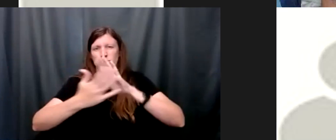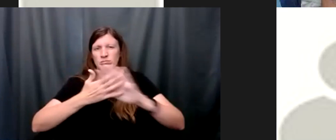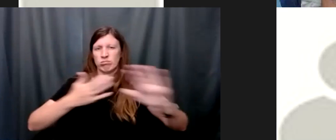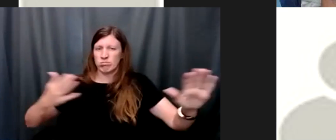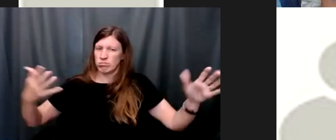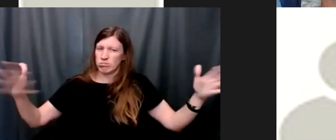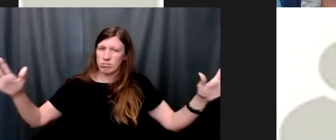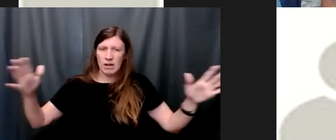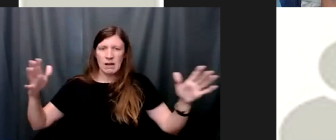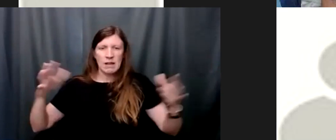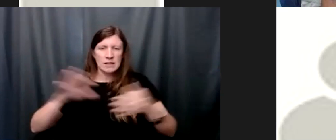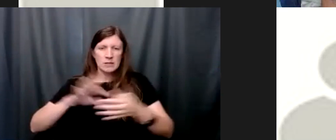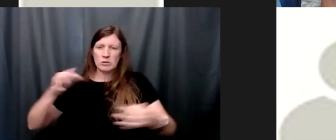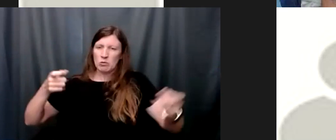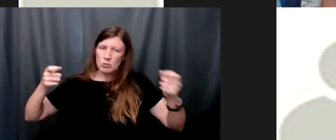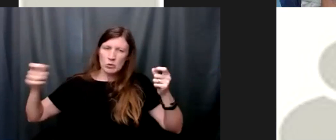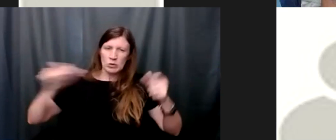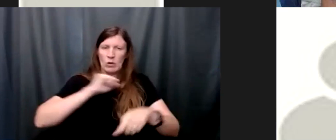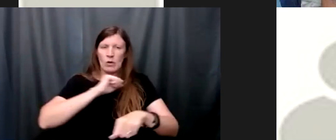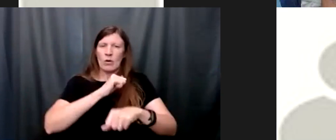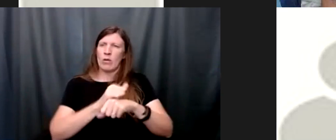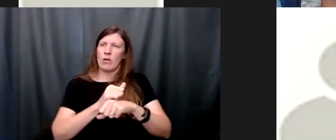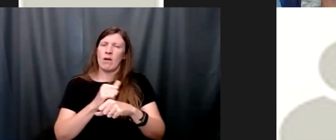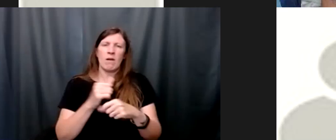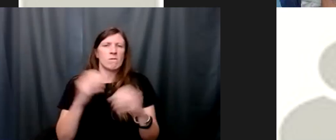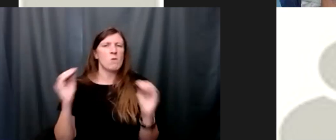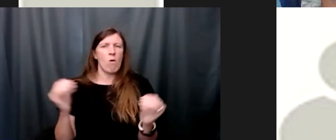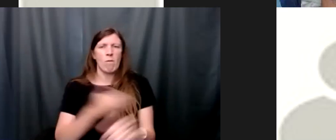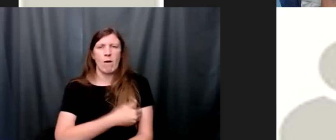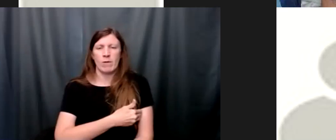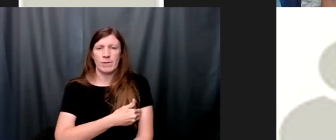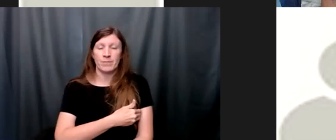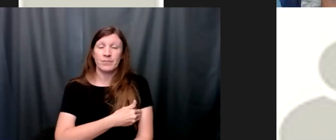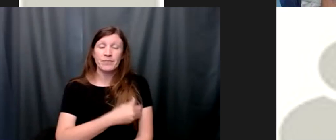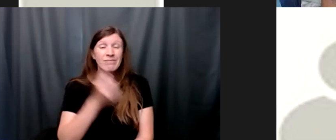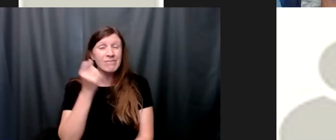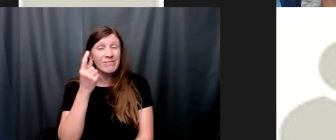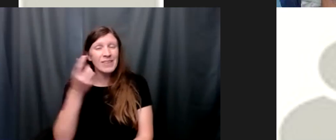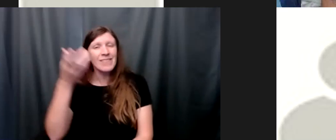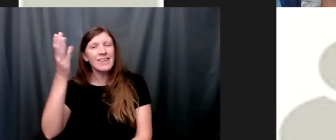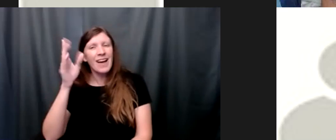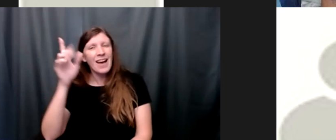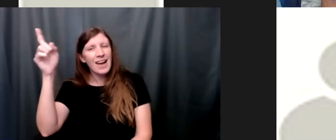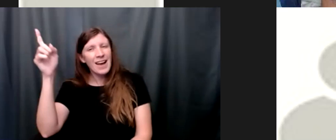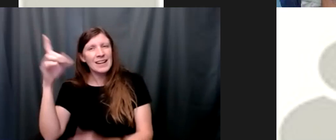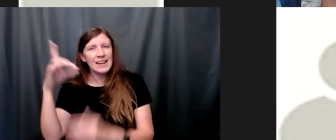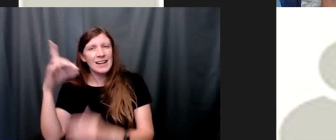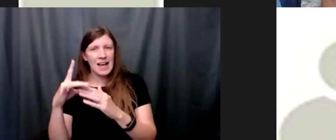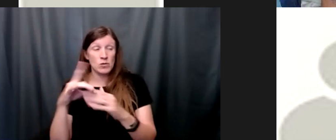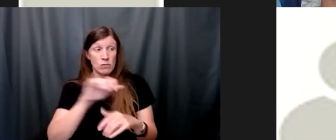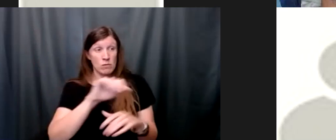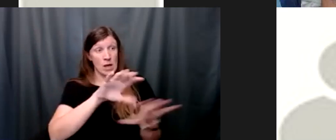see when you go through the steps and you're in a group you have god to guide you you have others in your group to help you